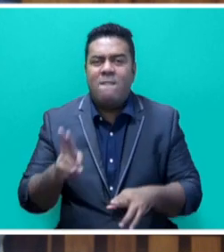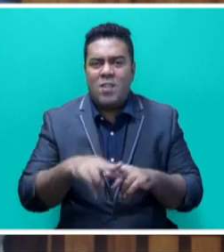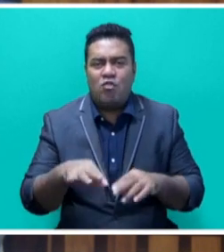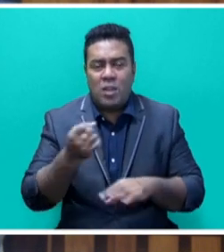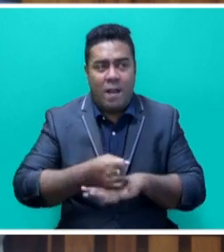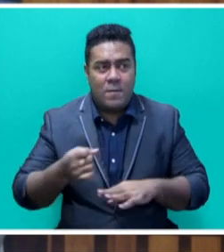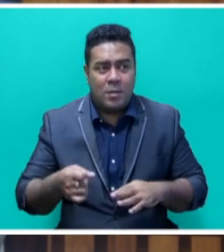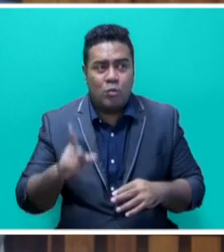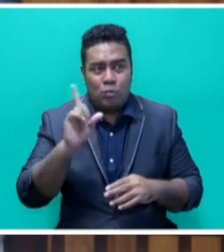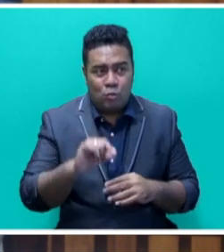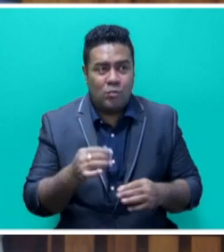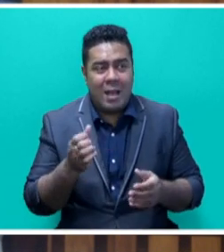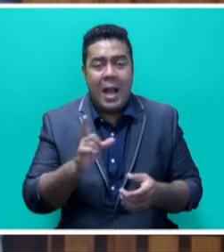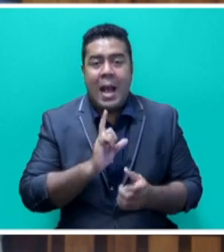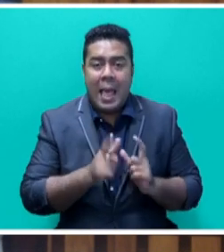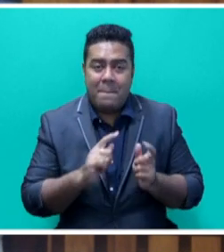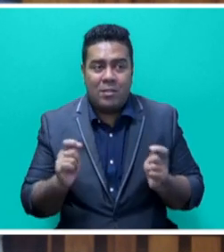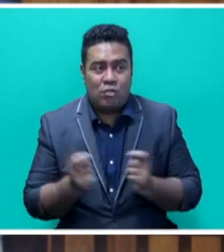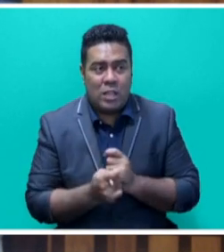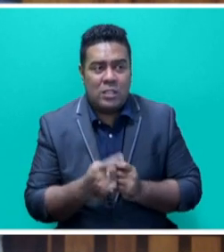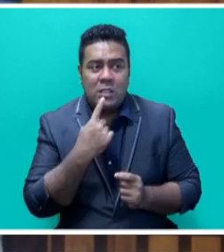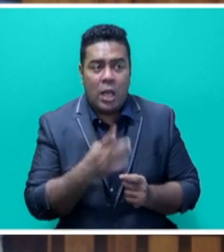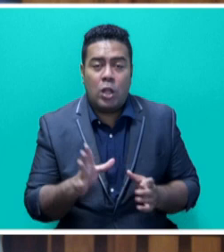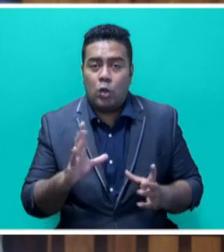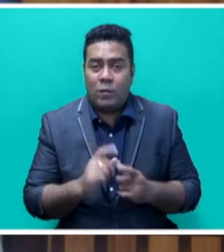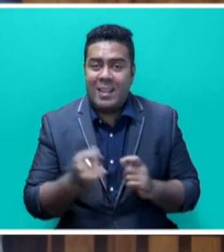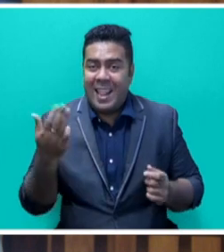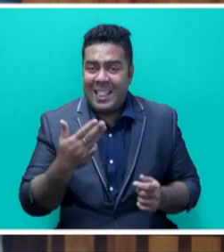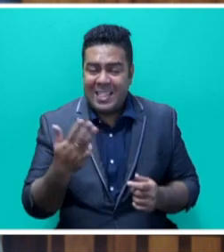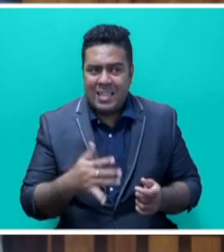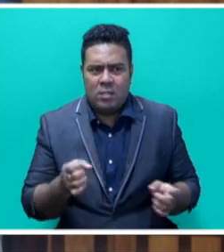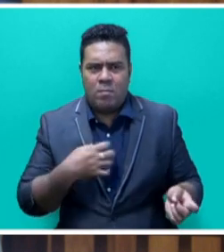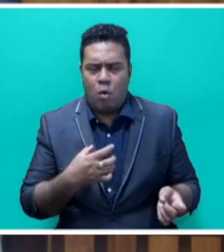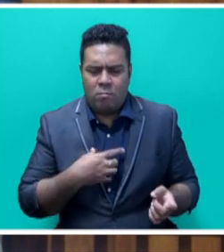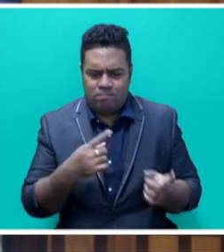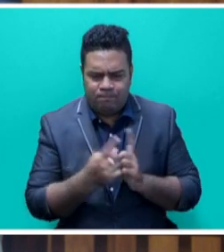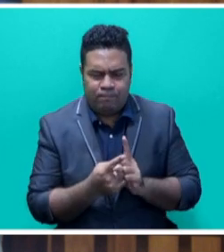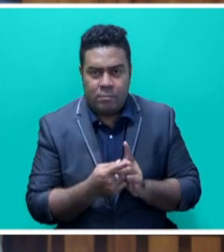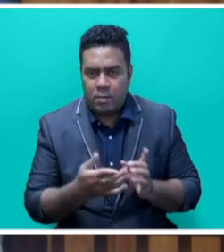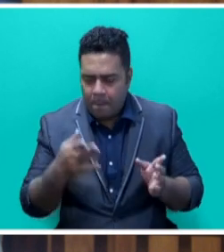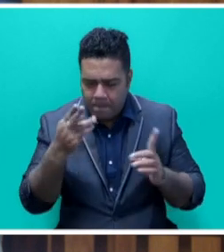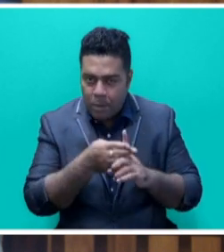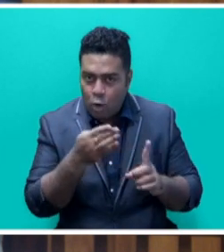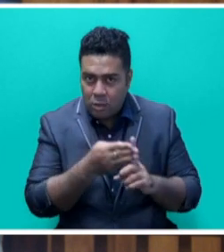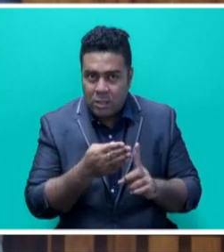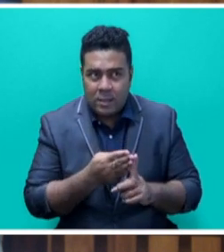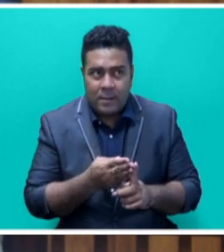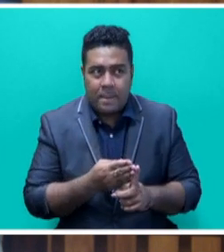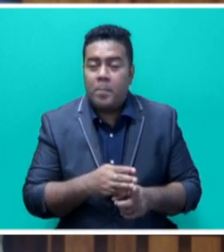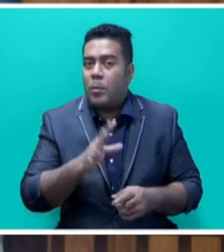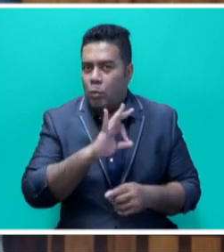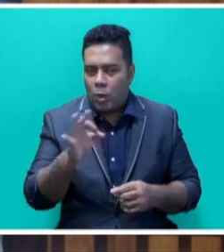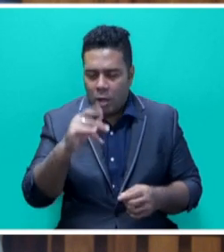to address climate change, saying that COVID-19 is a more immediate priority. But government cannot entertain the folly